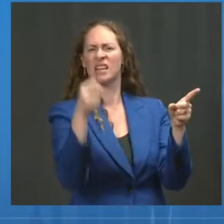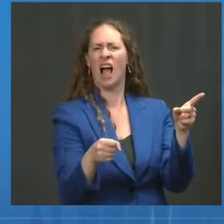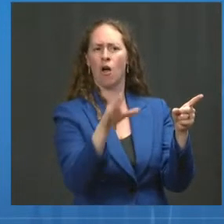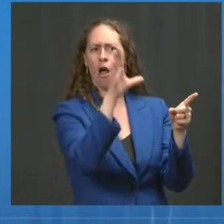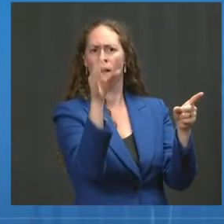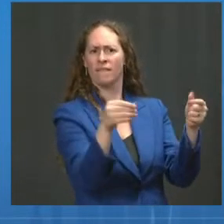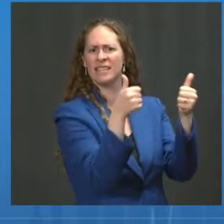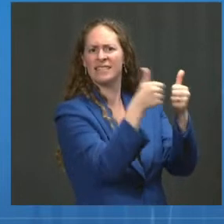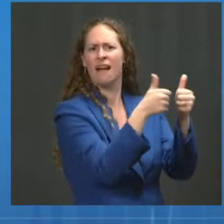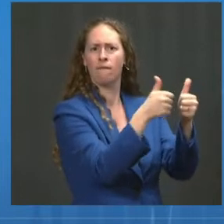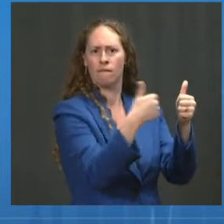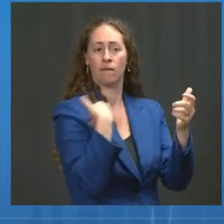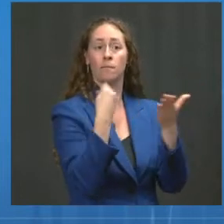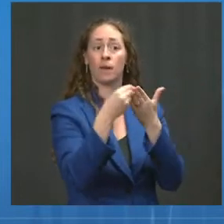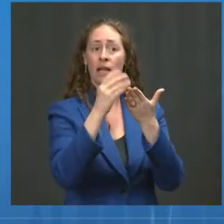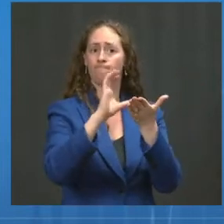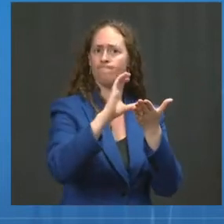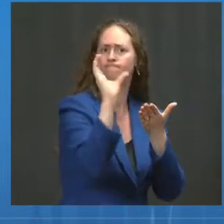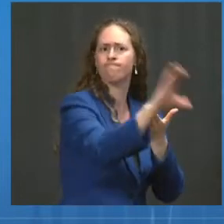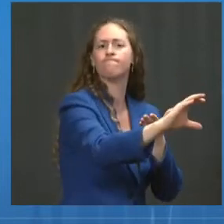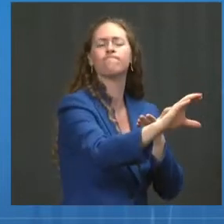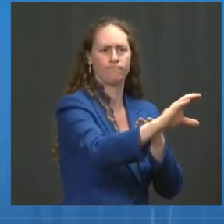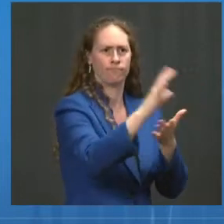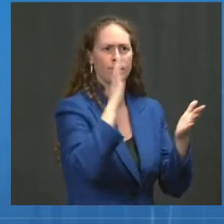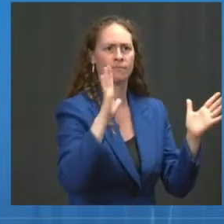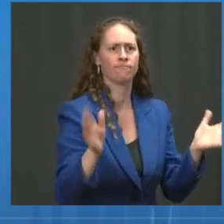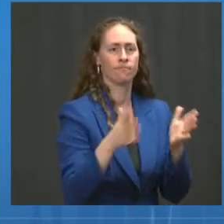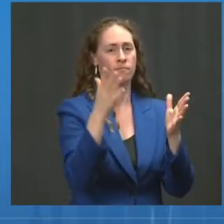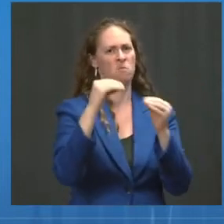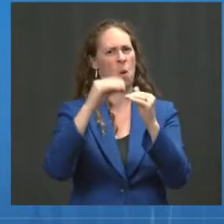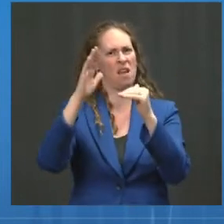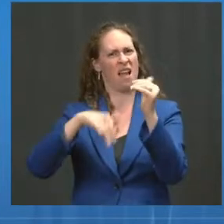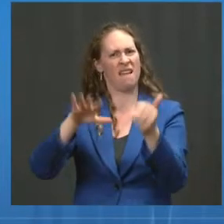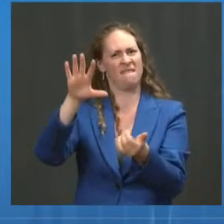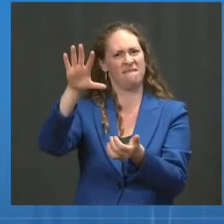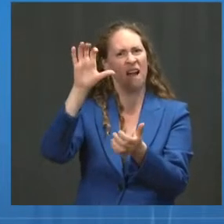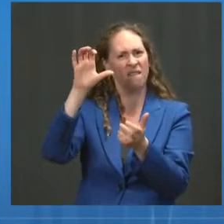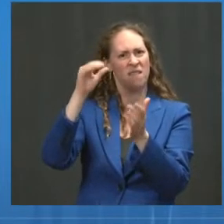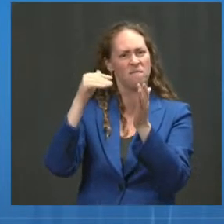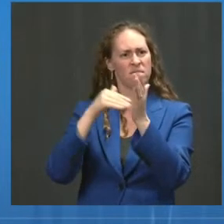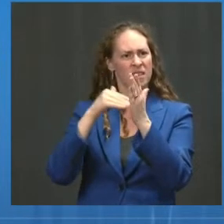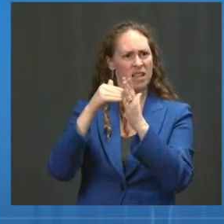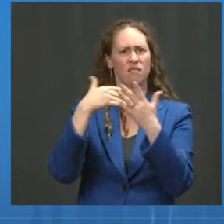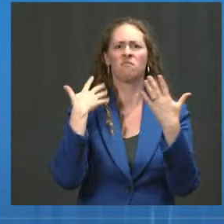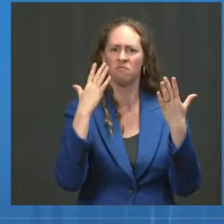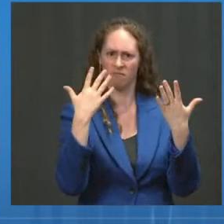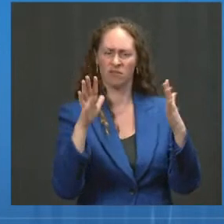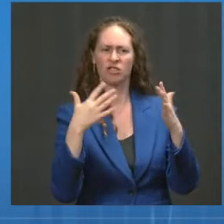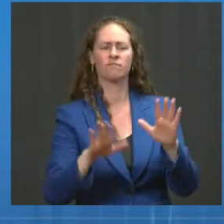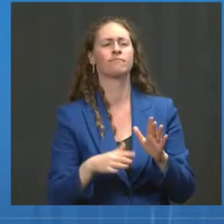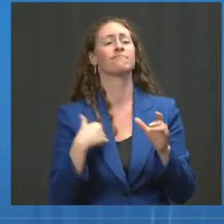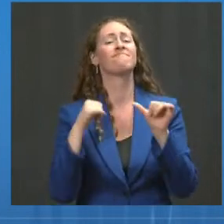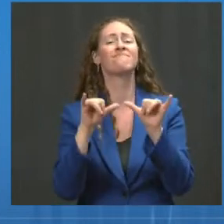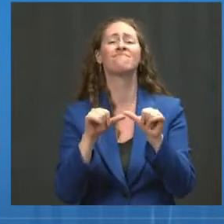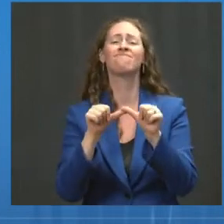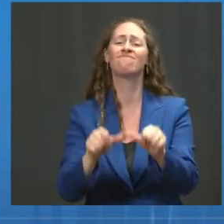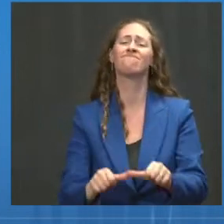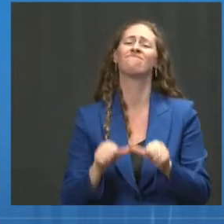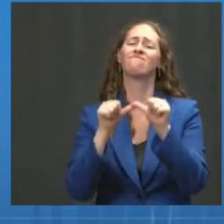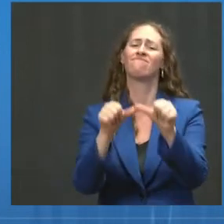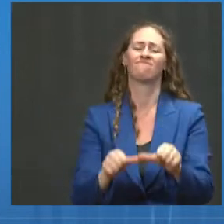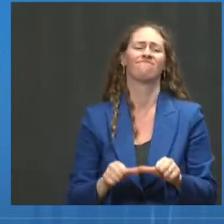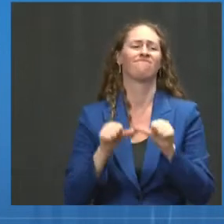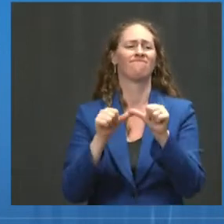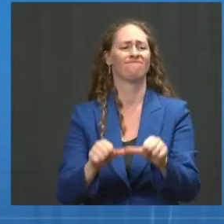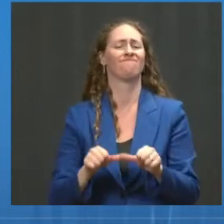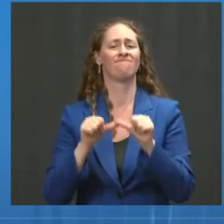to produce more than 500 million doses. And we're just going to keep going and going and going. So this is a